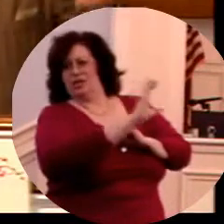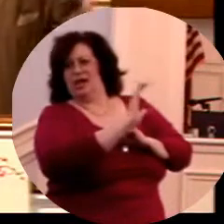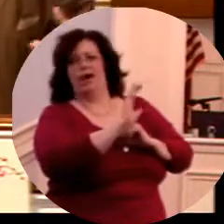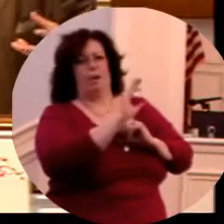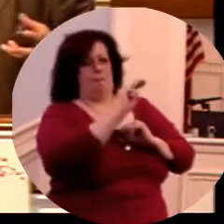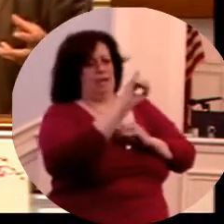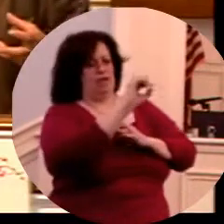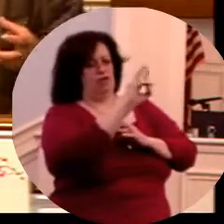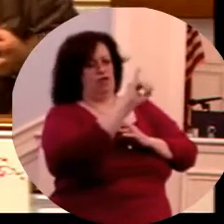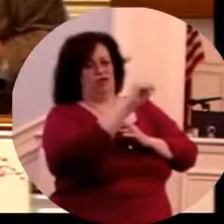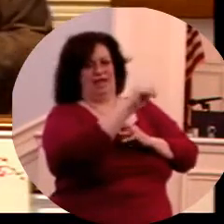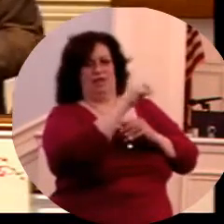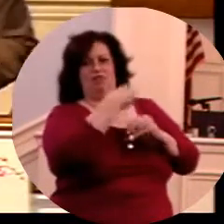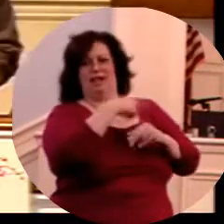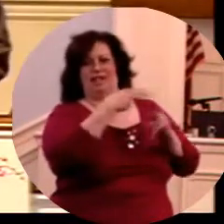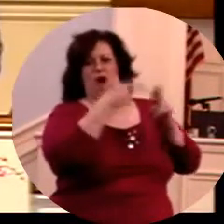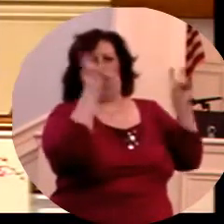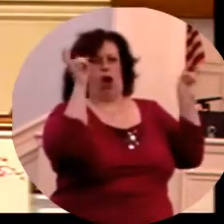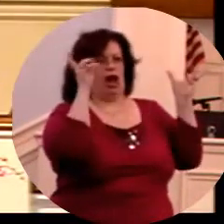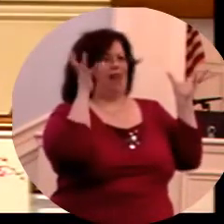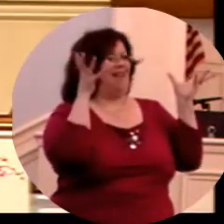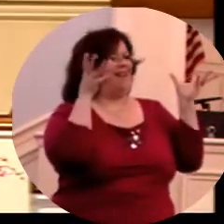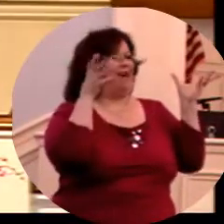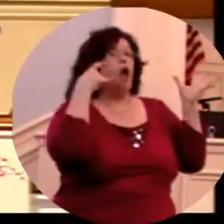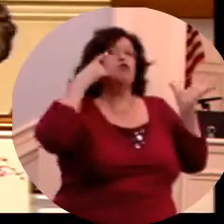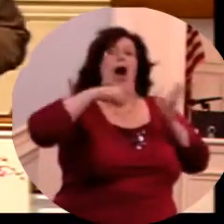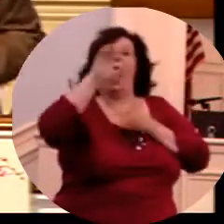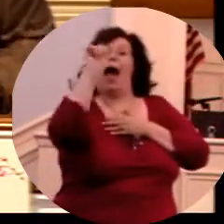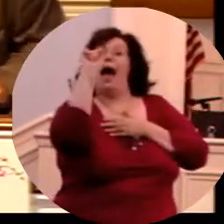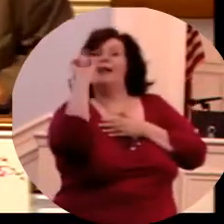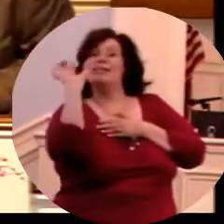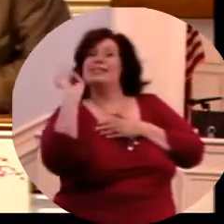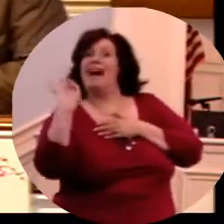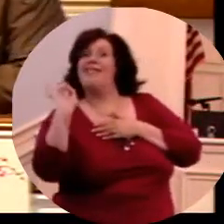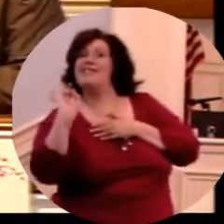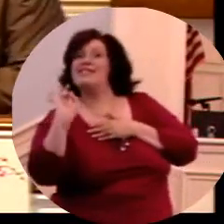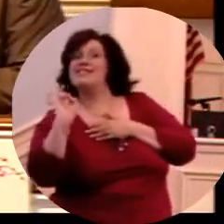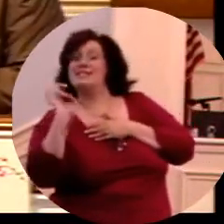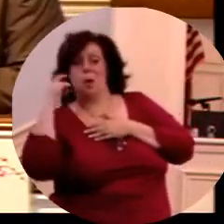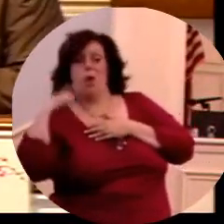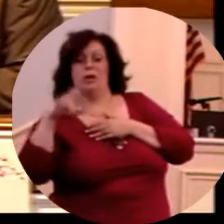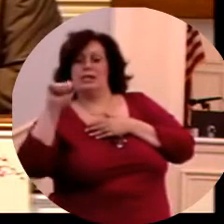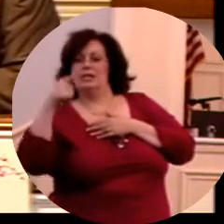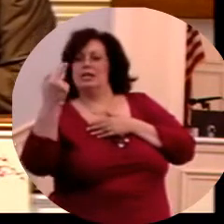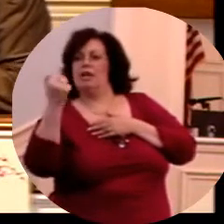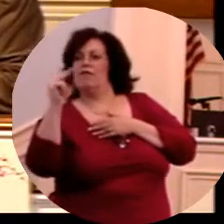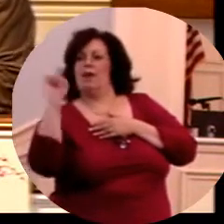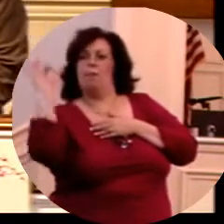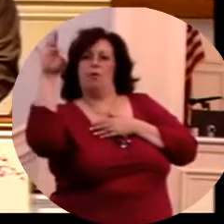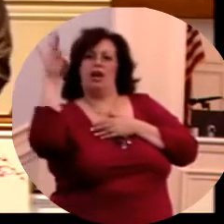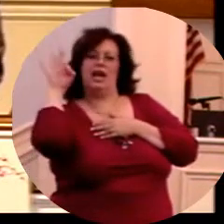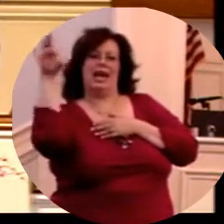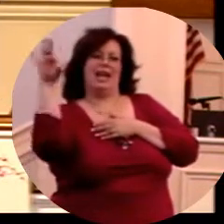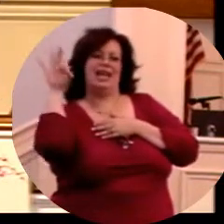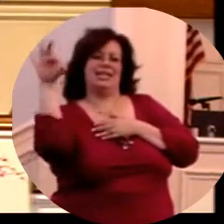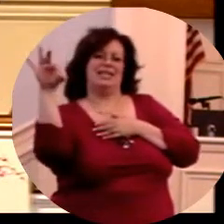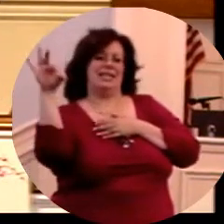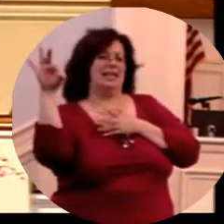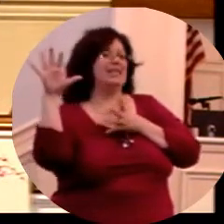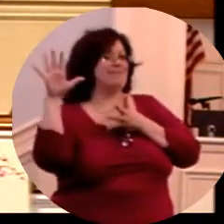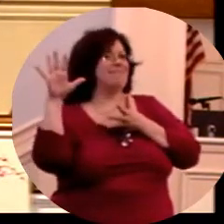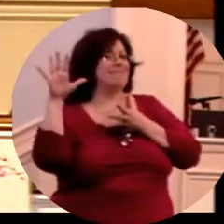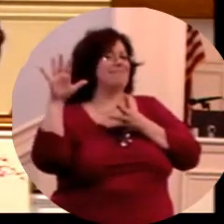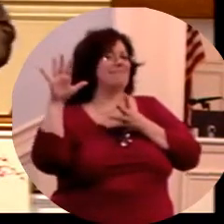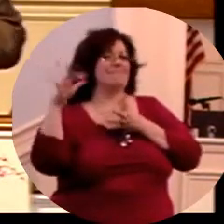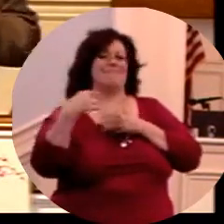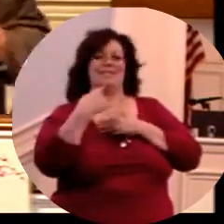mystery religions, how all that took place. And notice in Acts chapter 7, when Stephen was preaching his